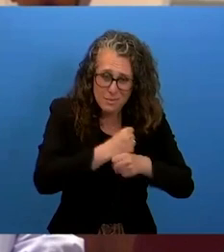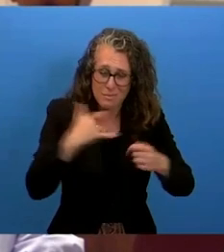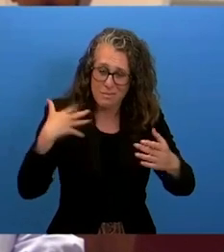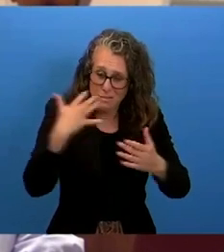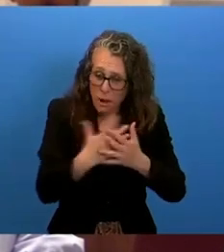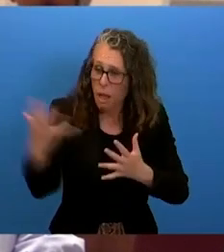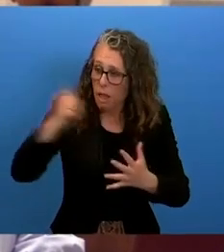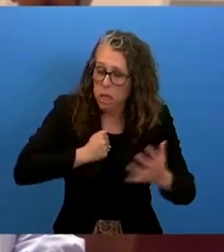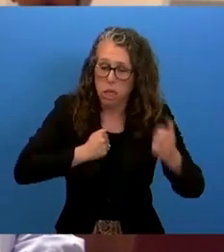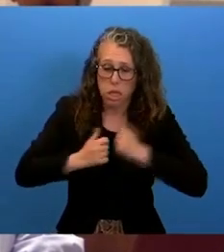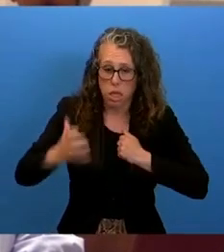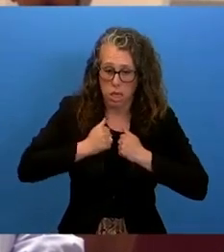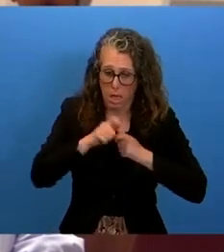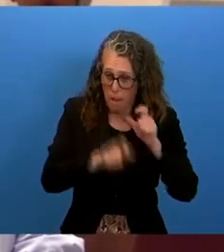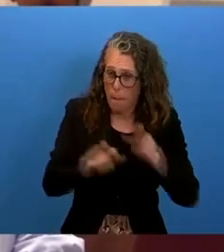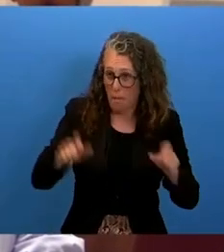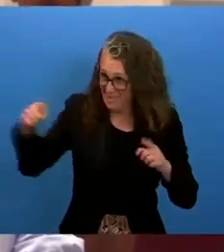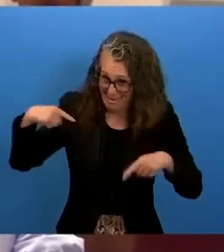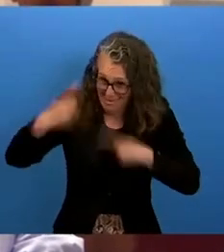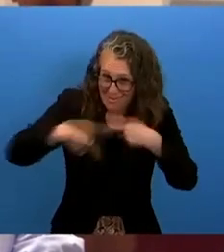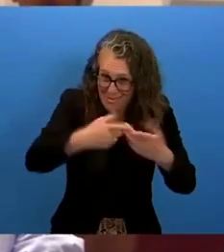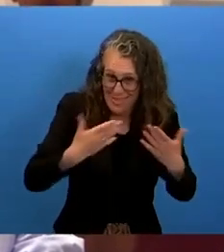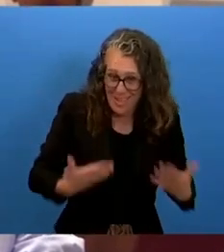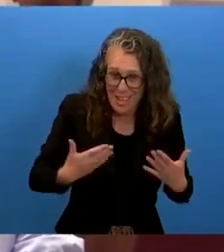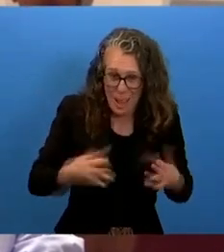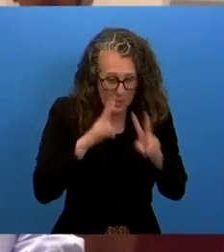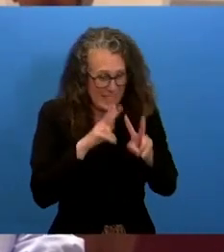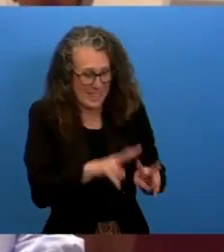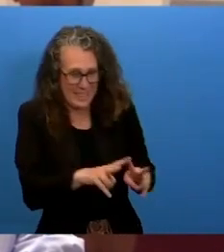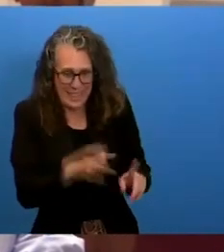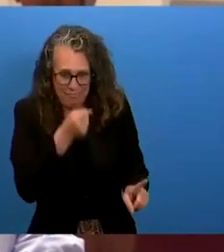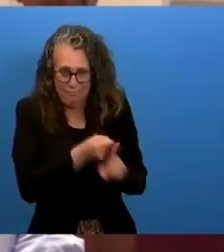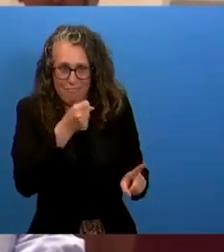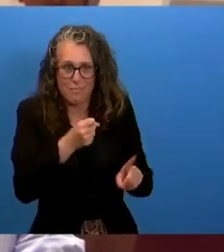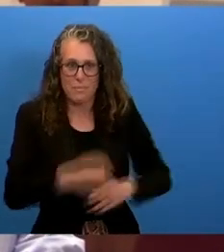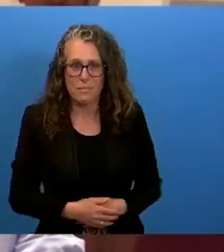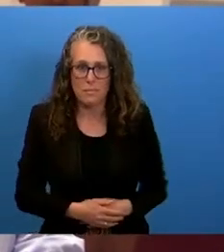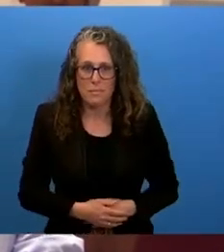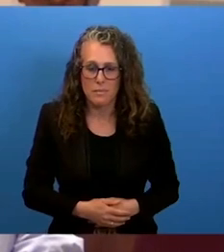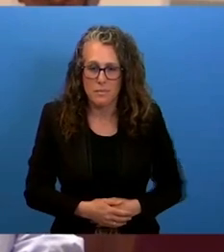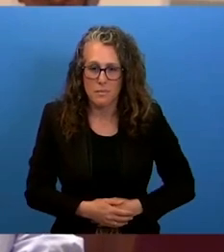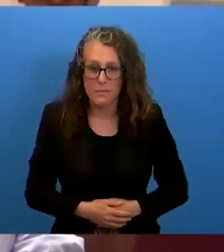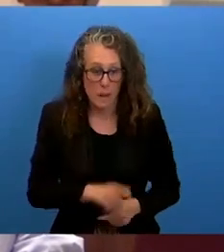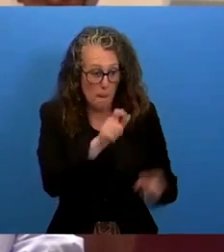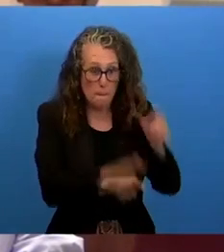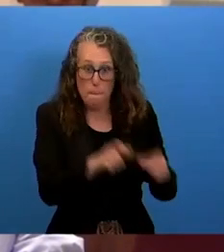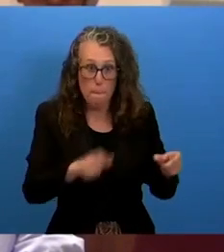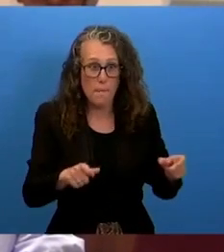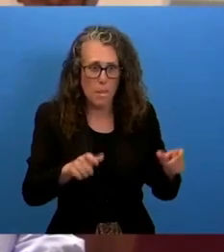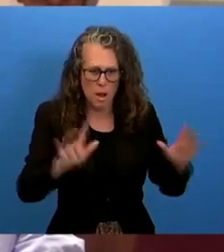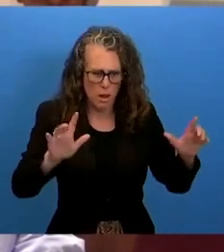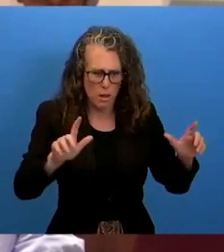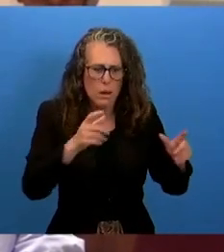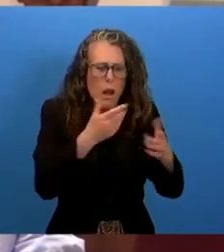which are still in place, have had a consequence, namely the disappearance of a considerable number of Armenian